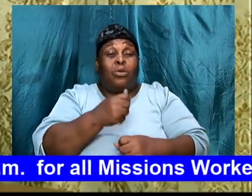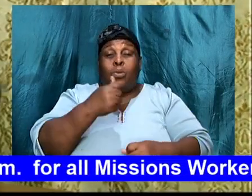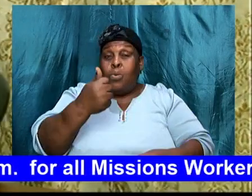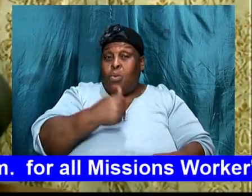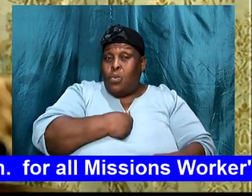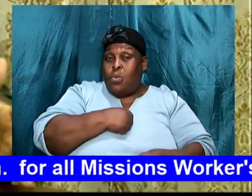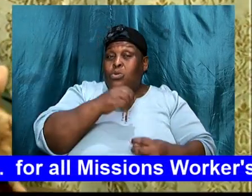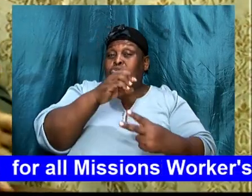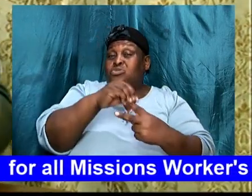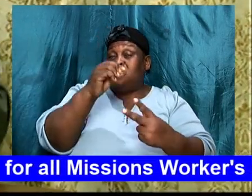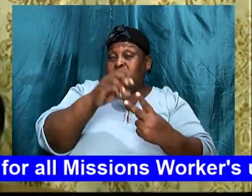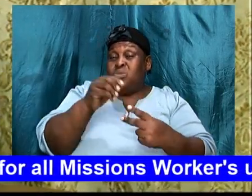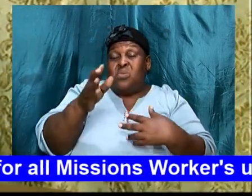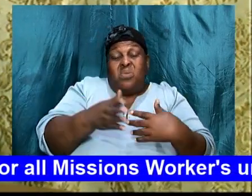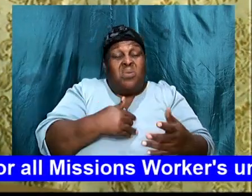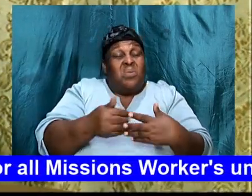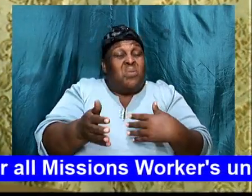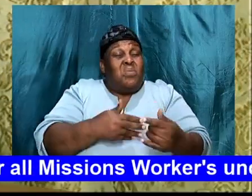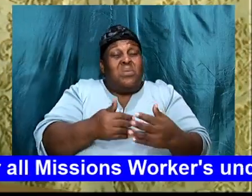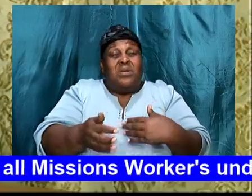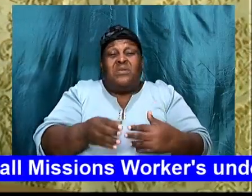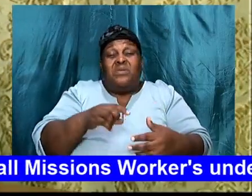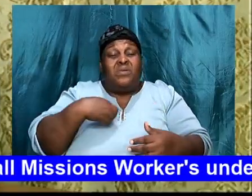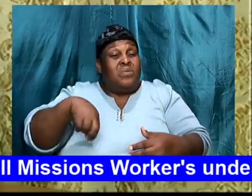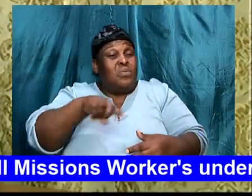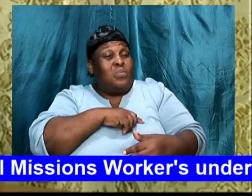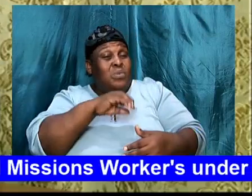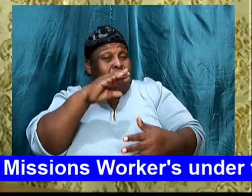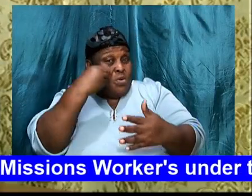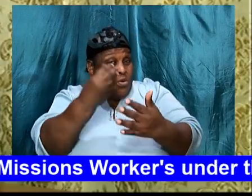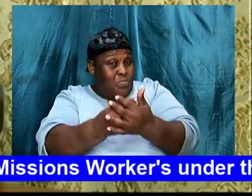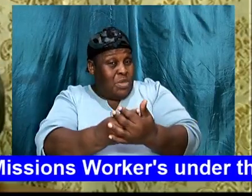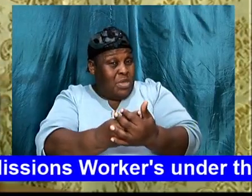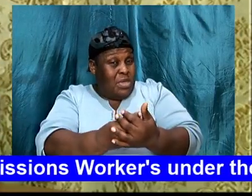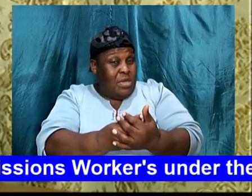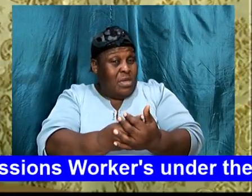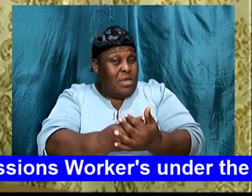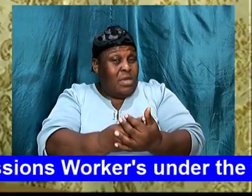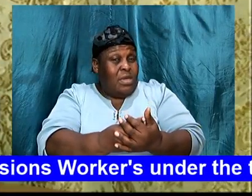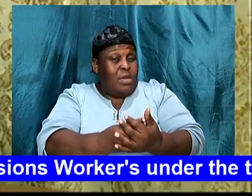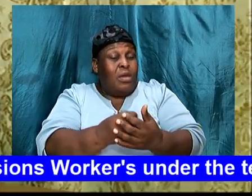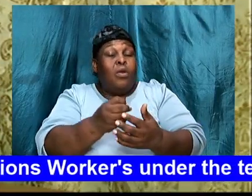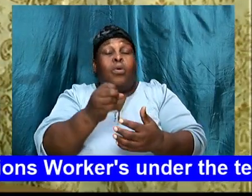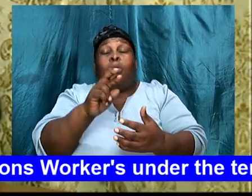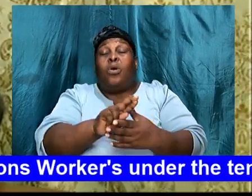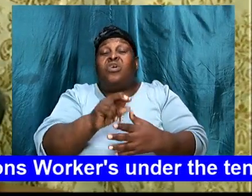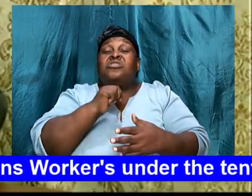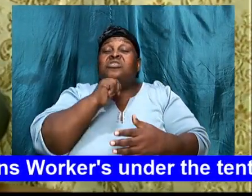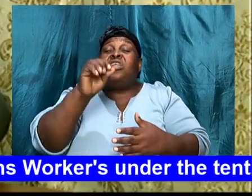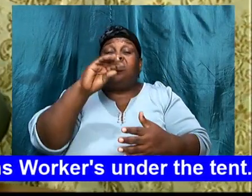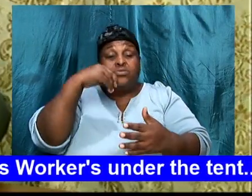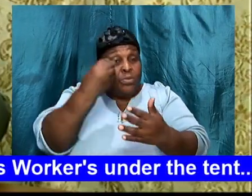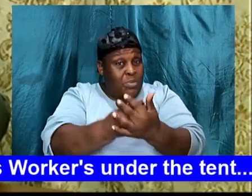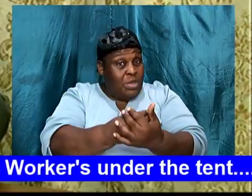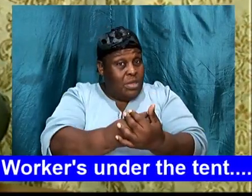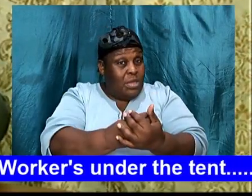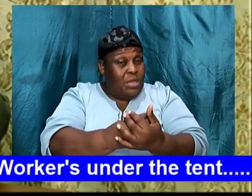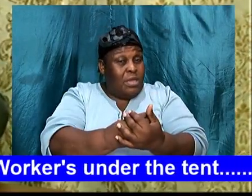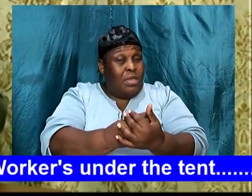whether we obey, or we disobey, he simply, lets us, leave, the part, we choose,